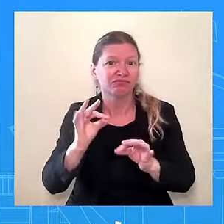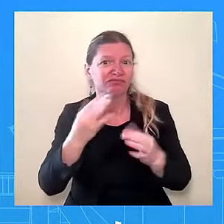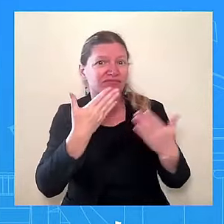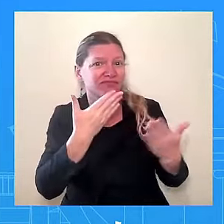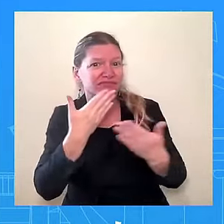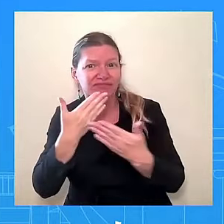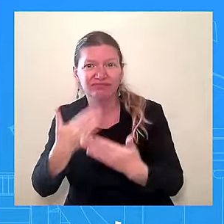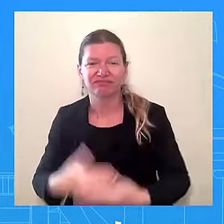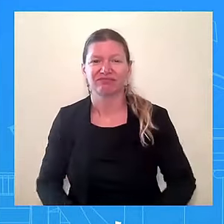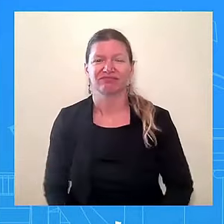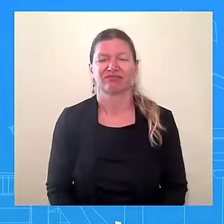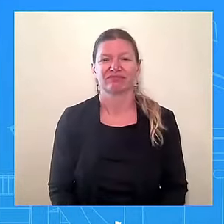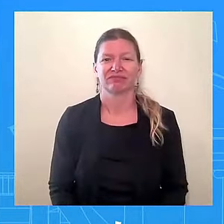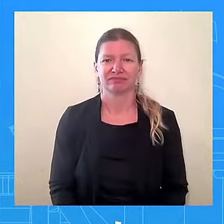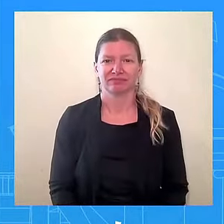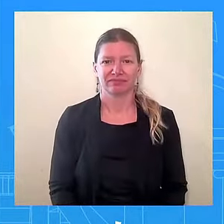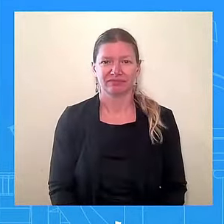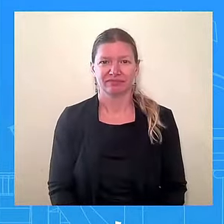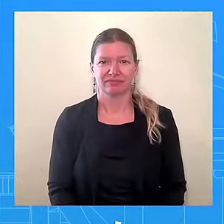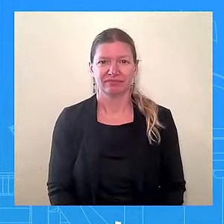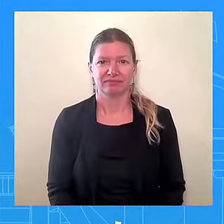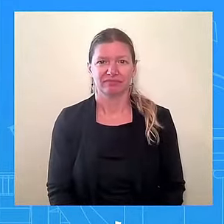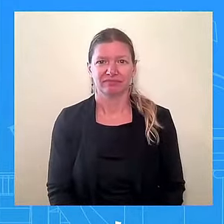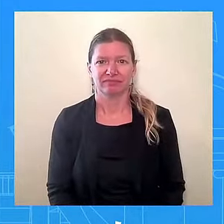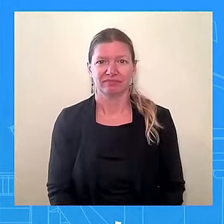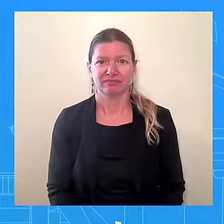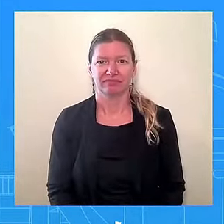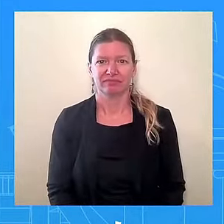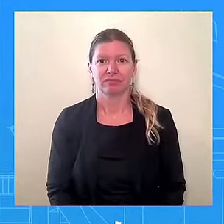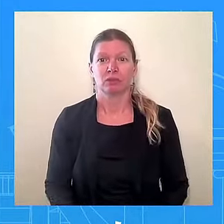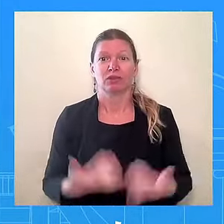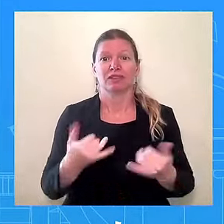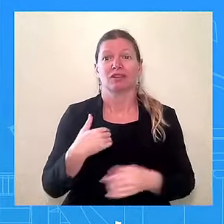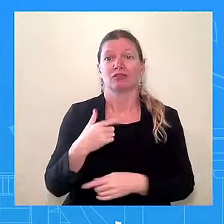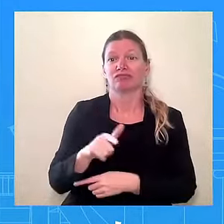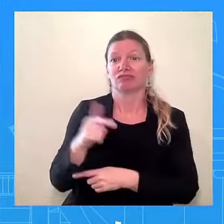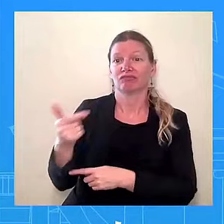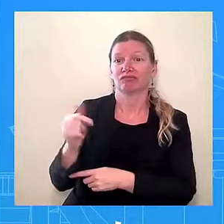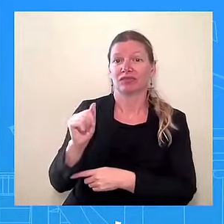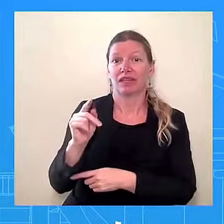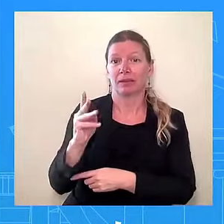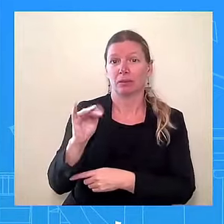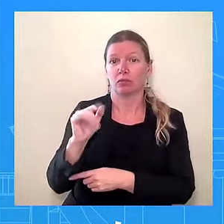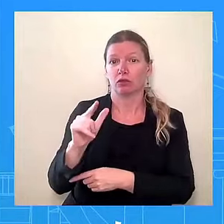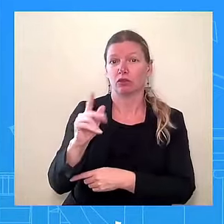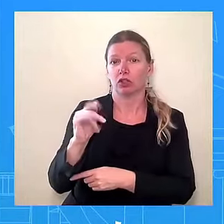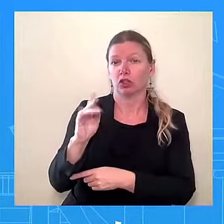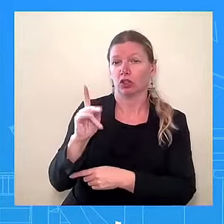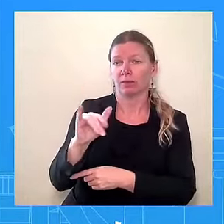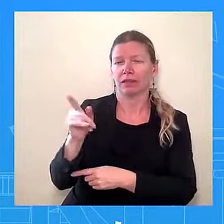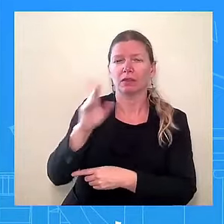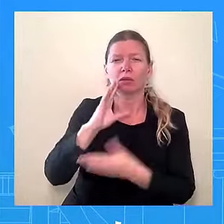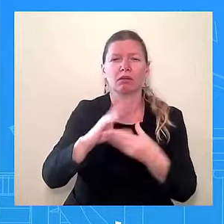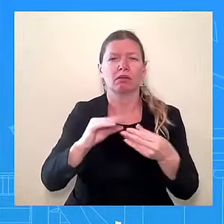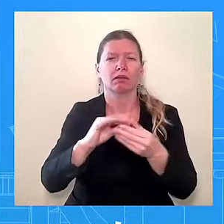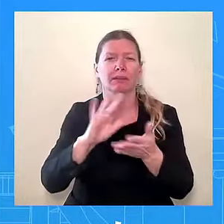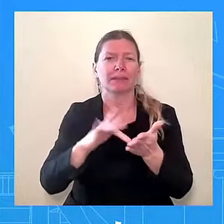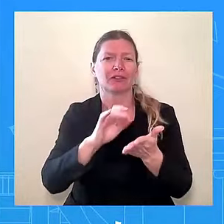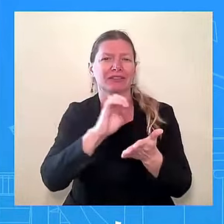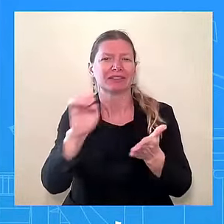All right. And now I'm going to turn it over to Admiral John Kirby to talk about the Middle East developments that we've seen over the last 24 hours or so. Okay.